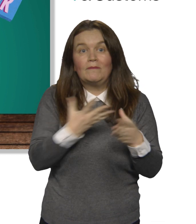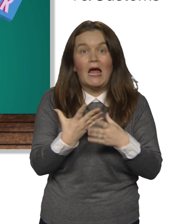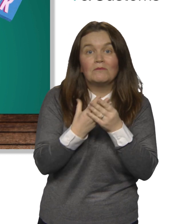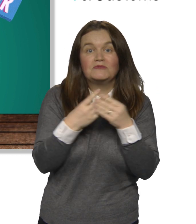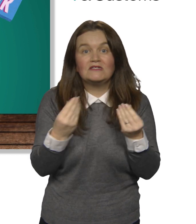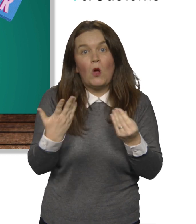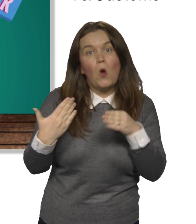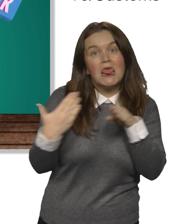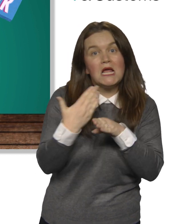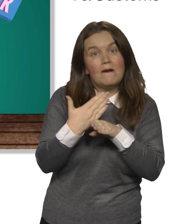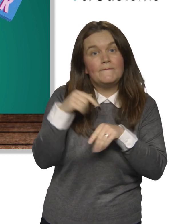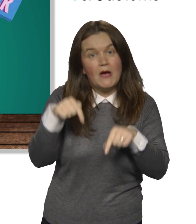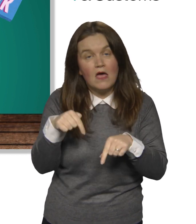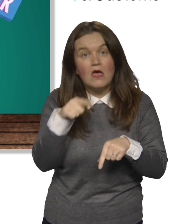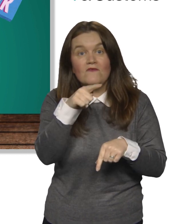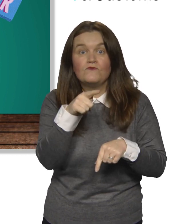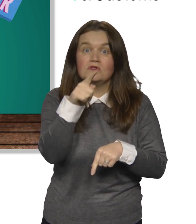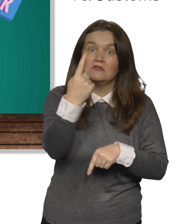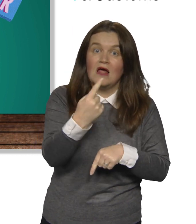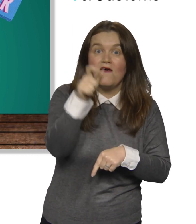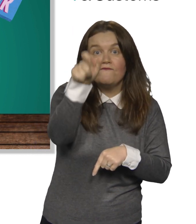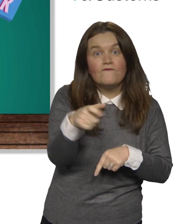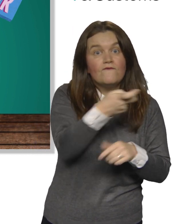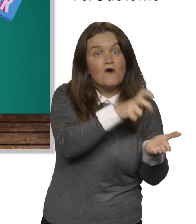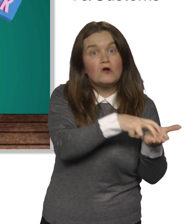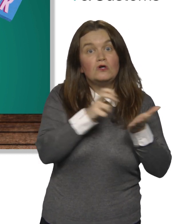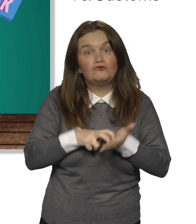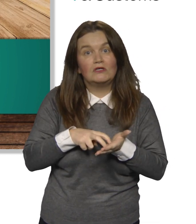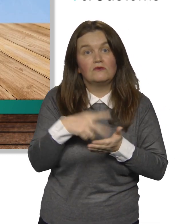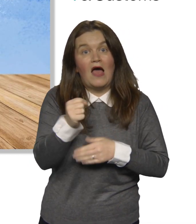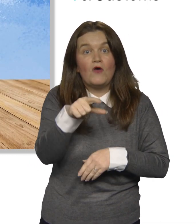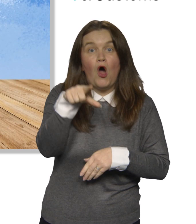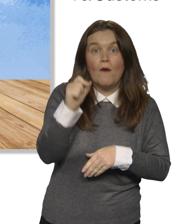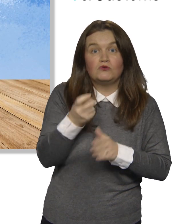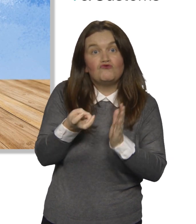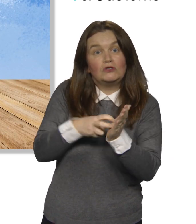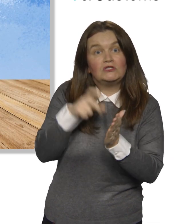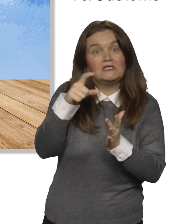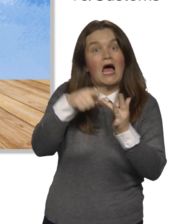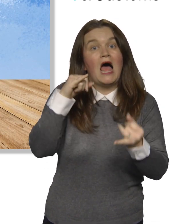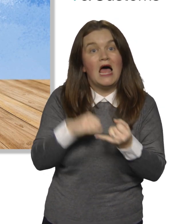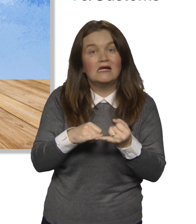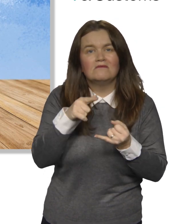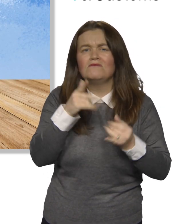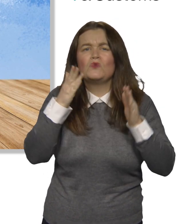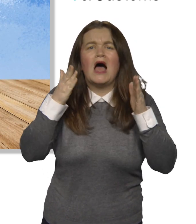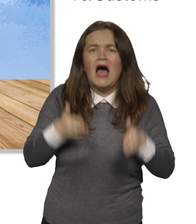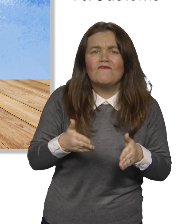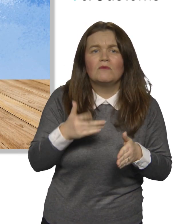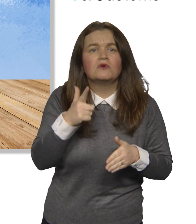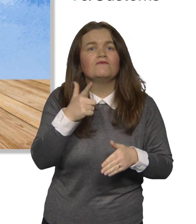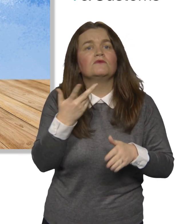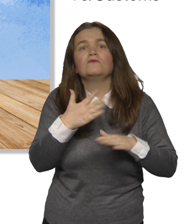materials or labour for a job. If you're a subcontractor, you'll have the option to register for CIS. It's not compulsory,